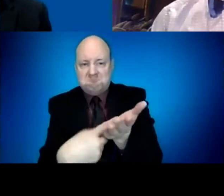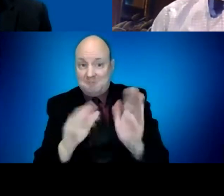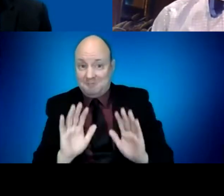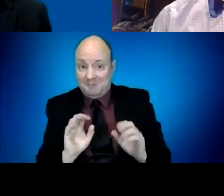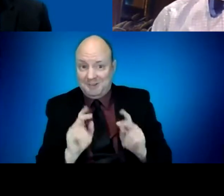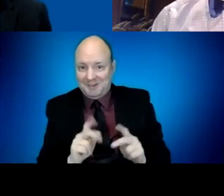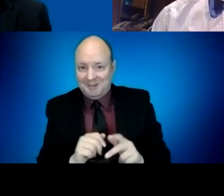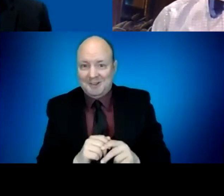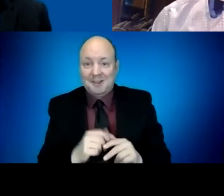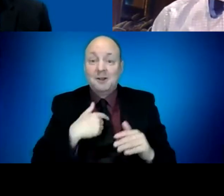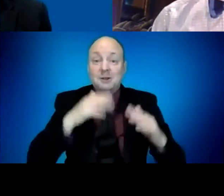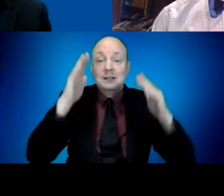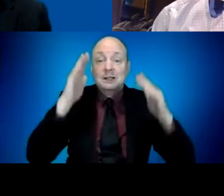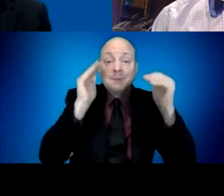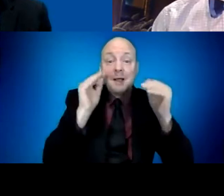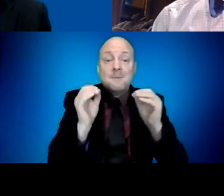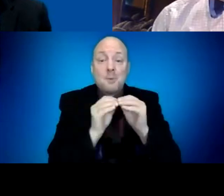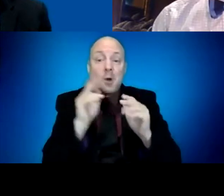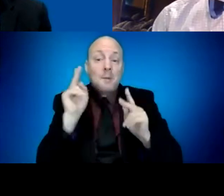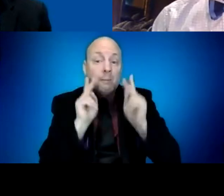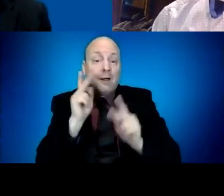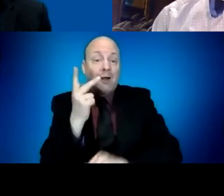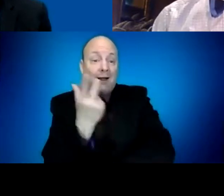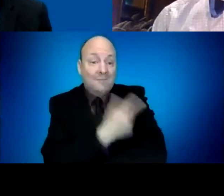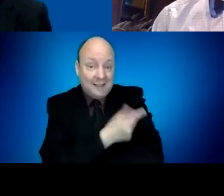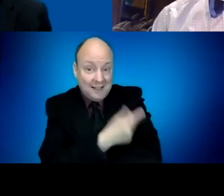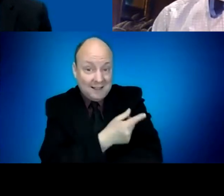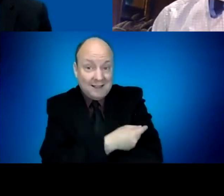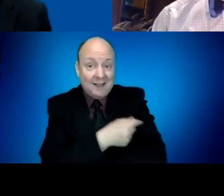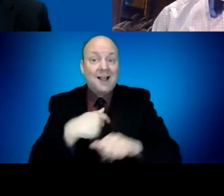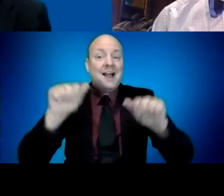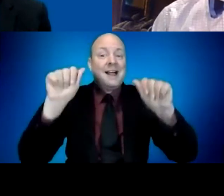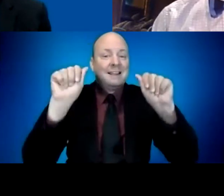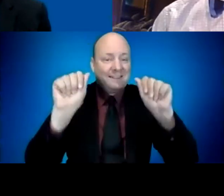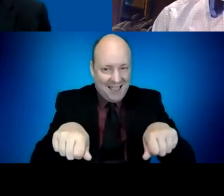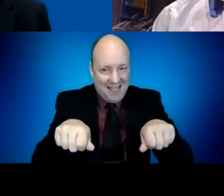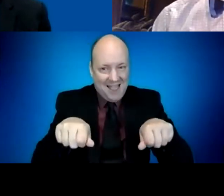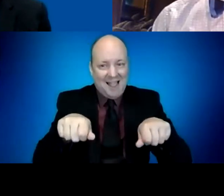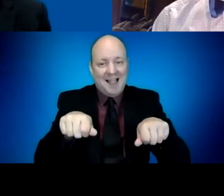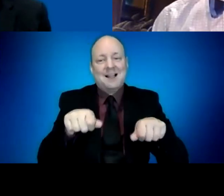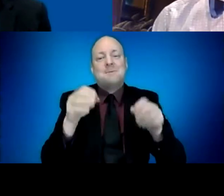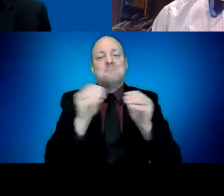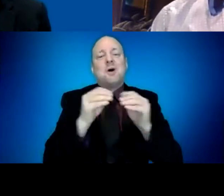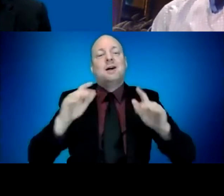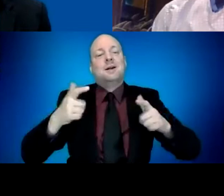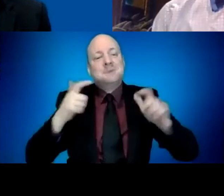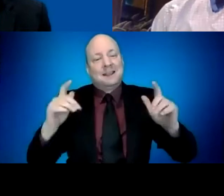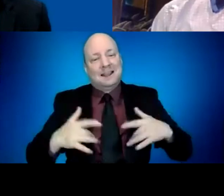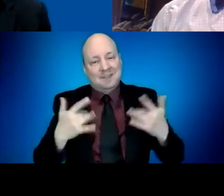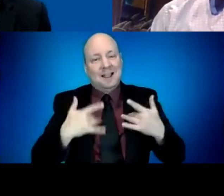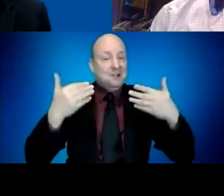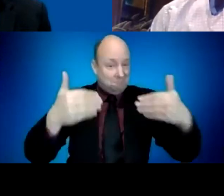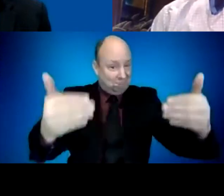that'll be an even bigger contributor to lowering the number of cases, and particularly the severe cases and hospitalizations here in Oregon